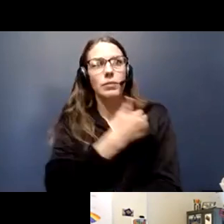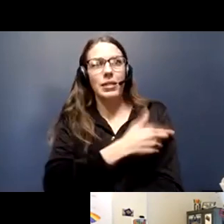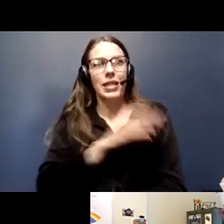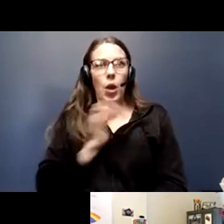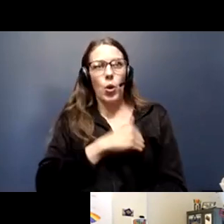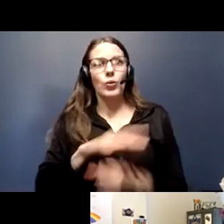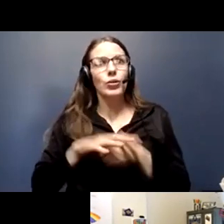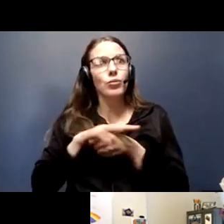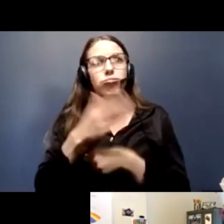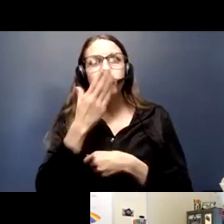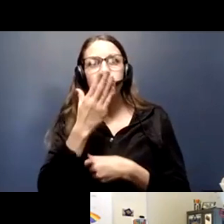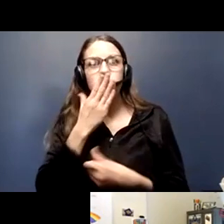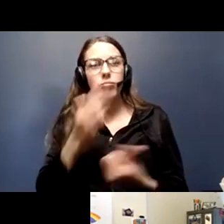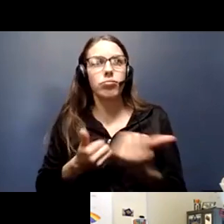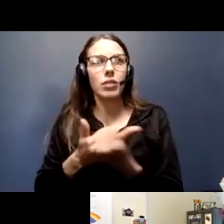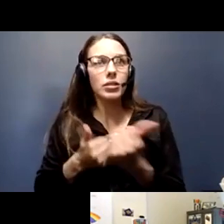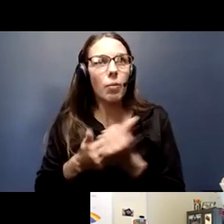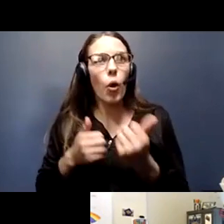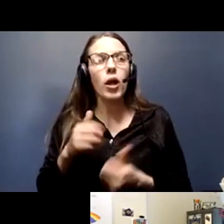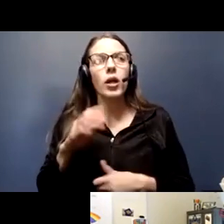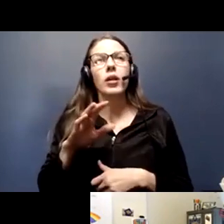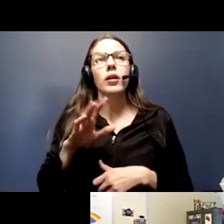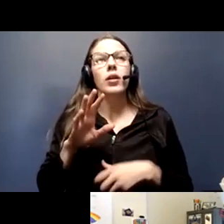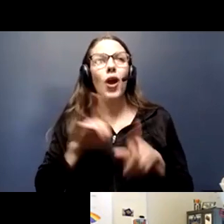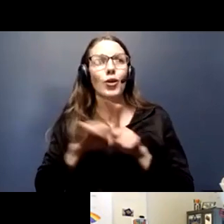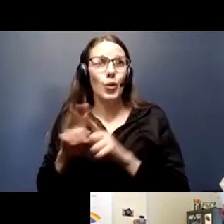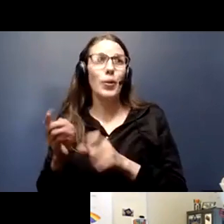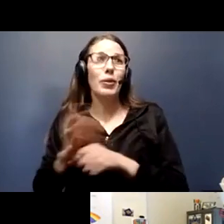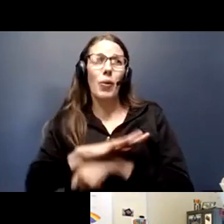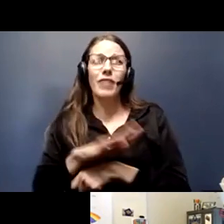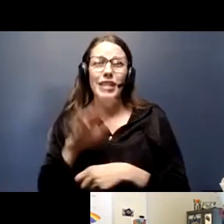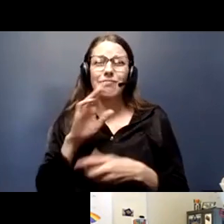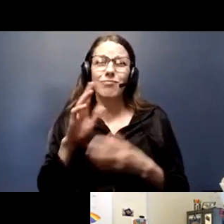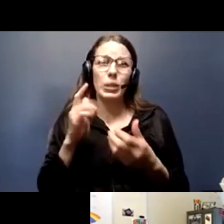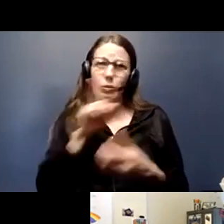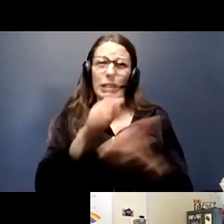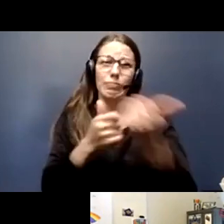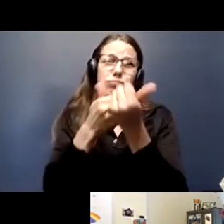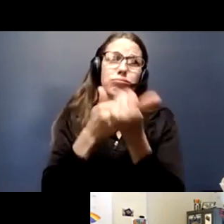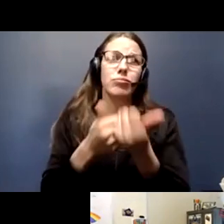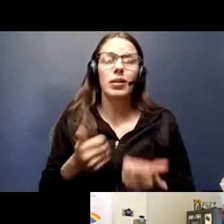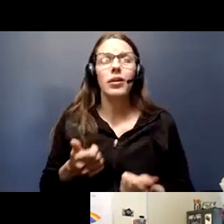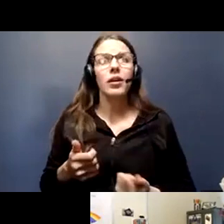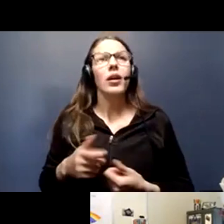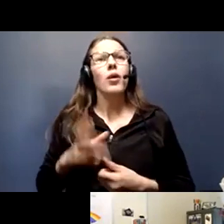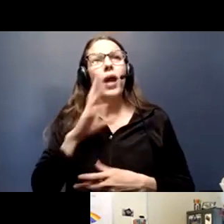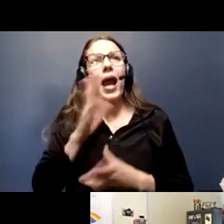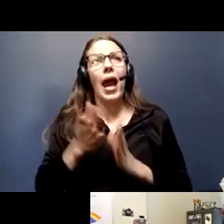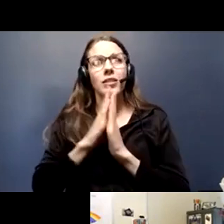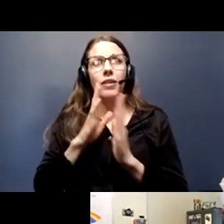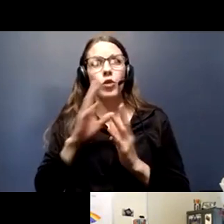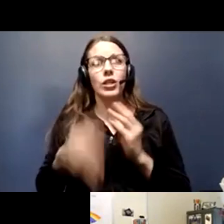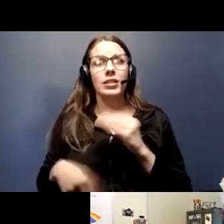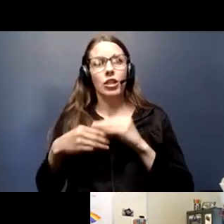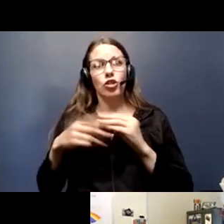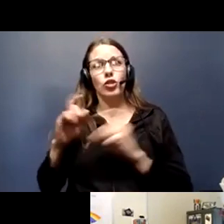grateful for that support, and even more so during the COVID-19 pandemic. We are now asking for additional owners and horse